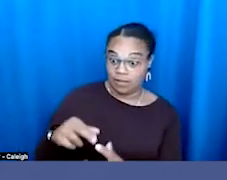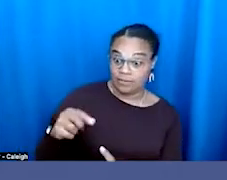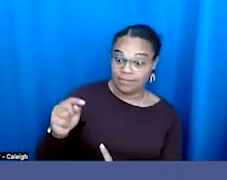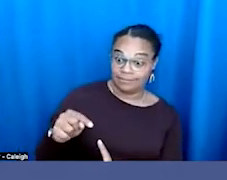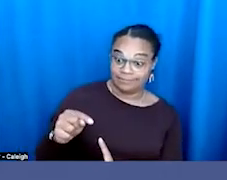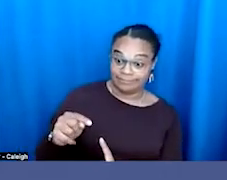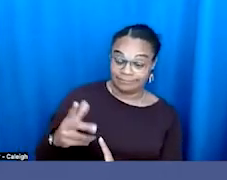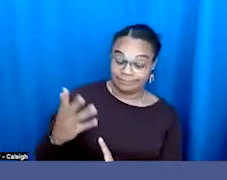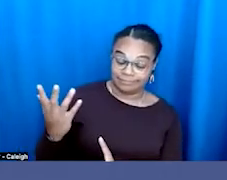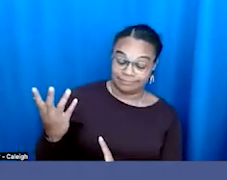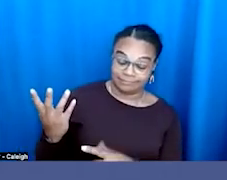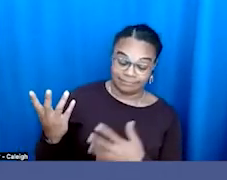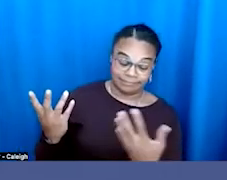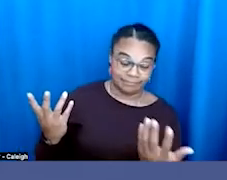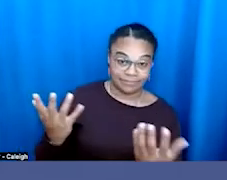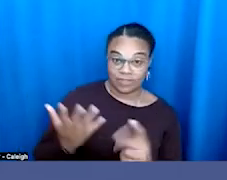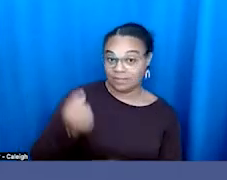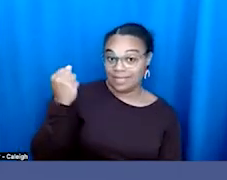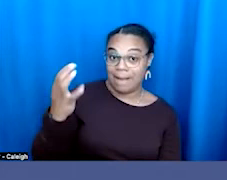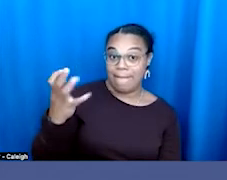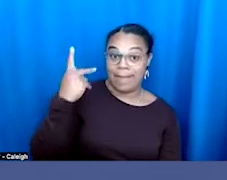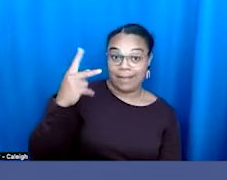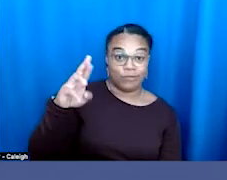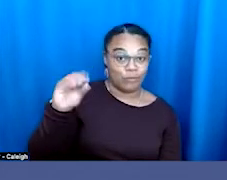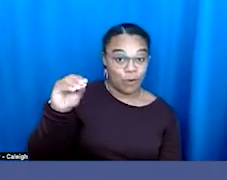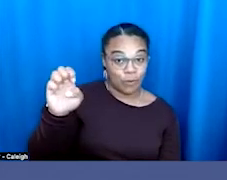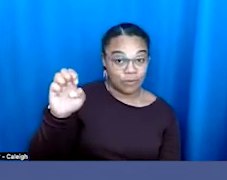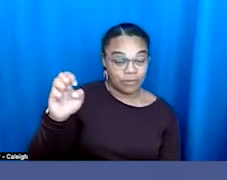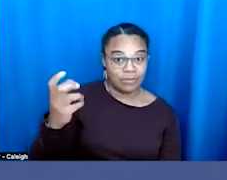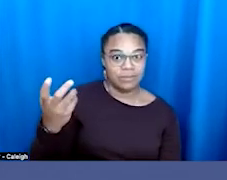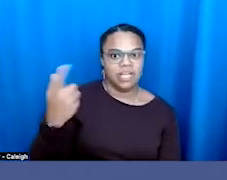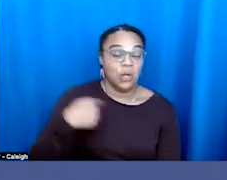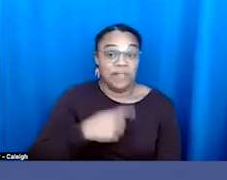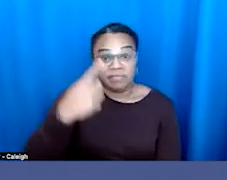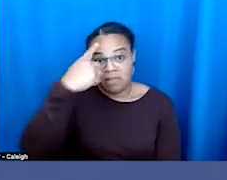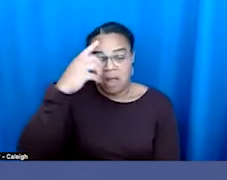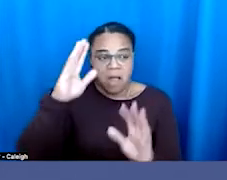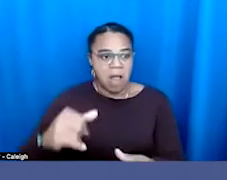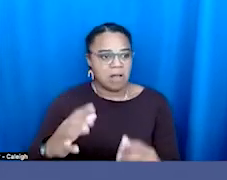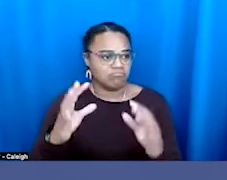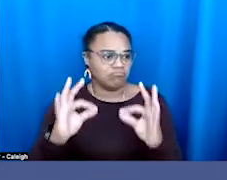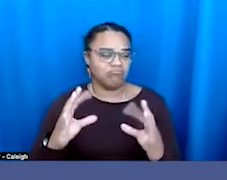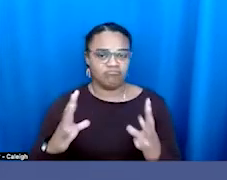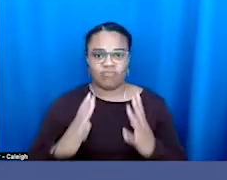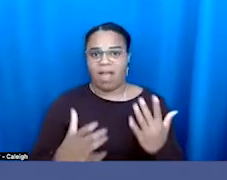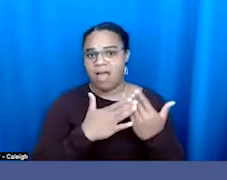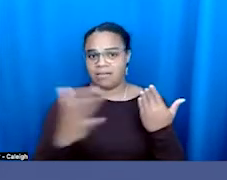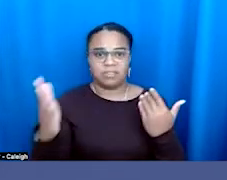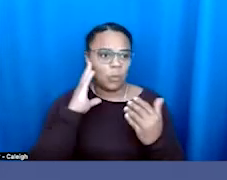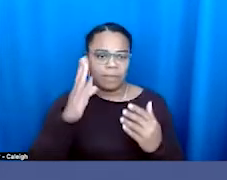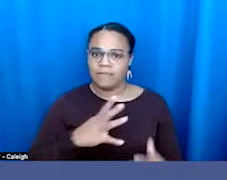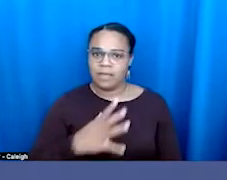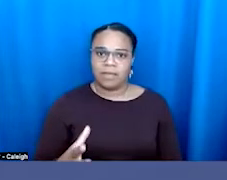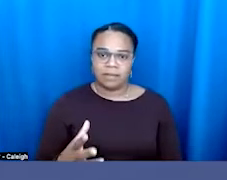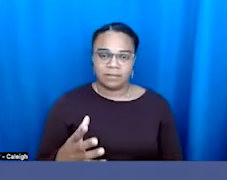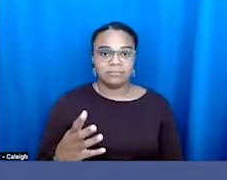retraction of Roe, right? These things that we just took for granted or some of us took for granted, right?